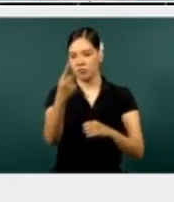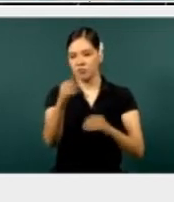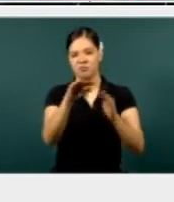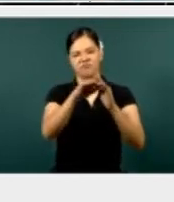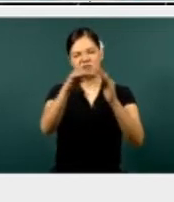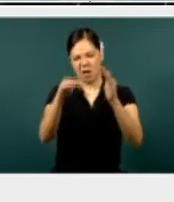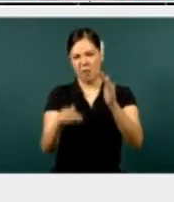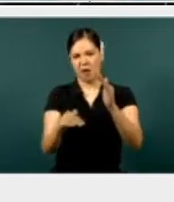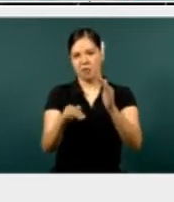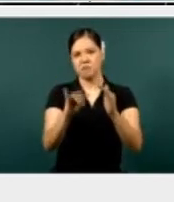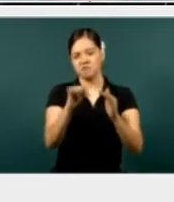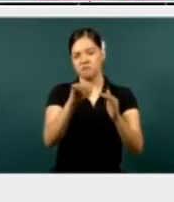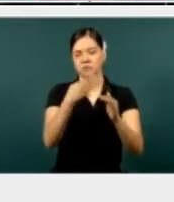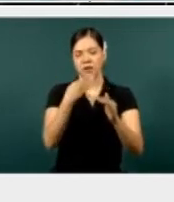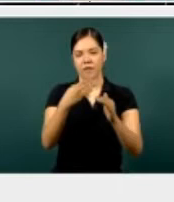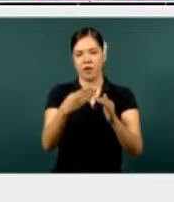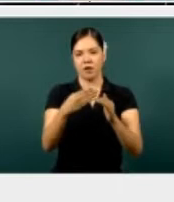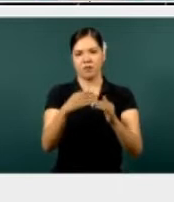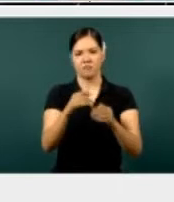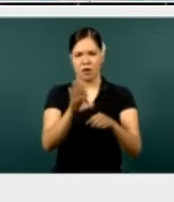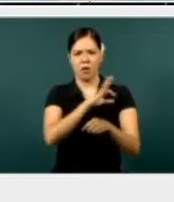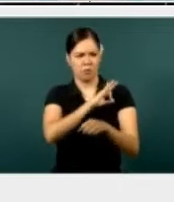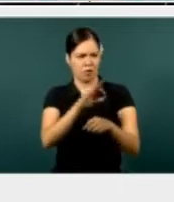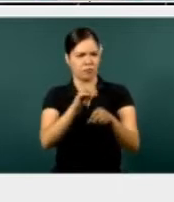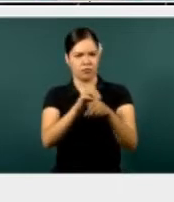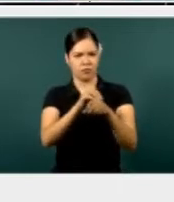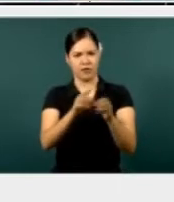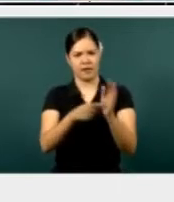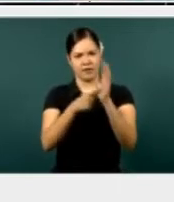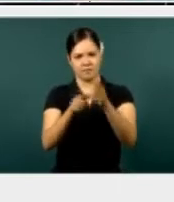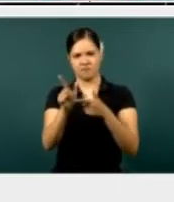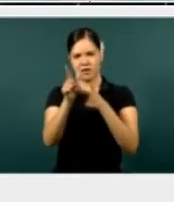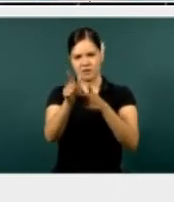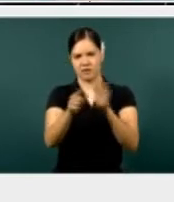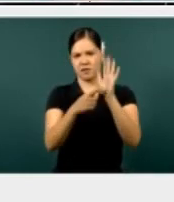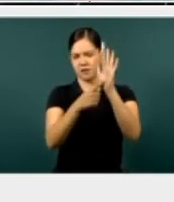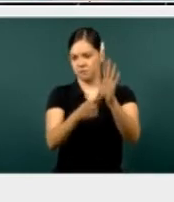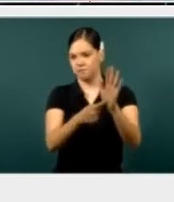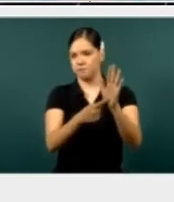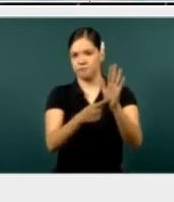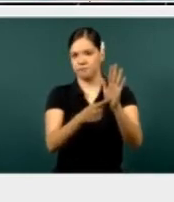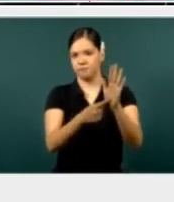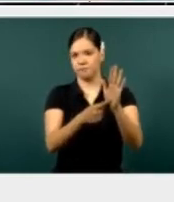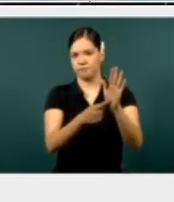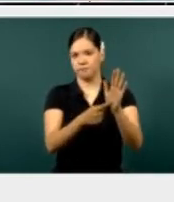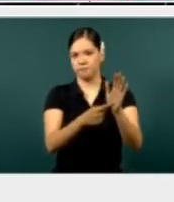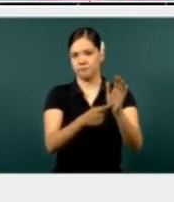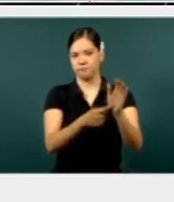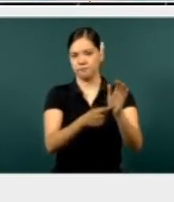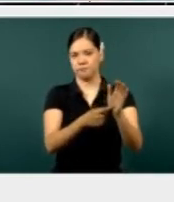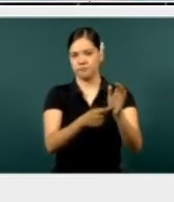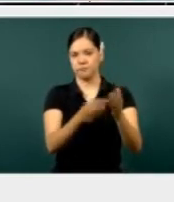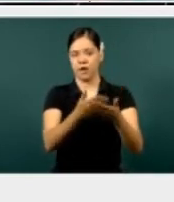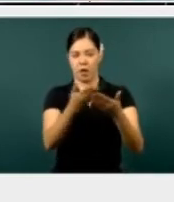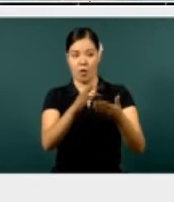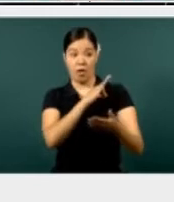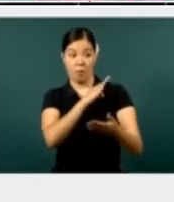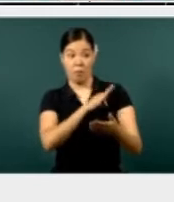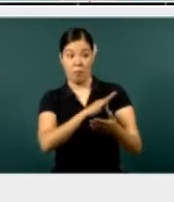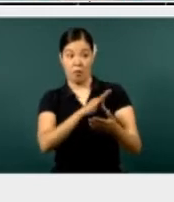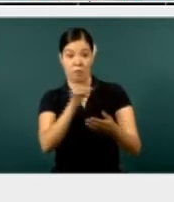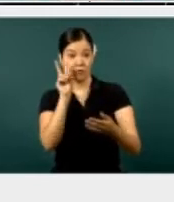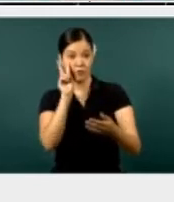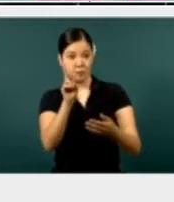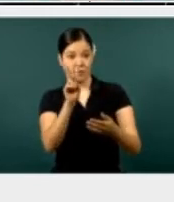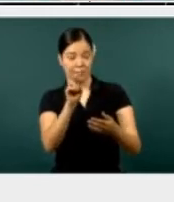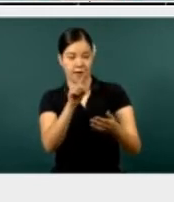So it's below the median, so it's in the 21st place now. So you can see where